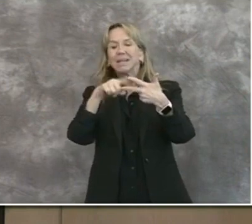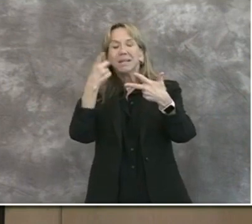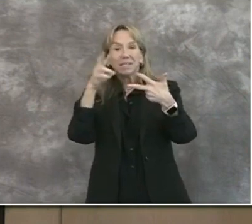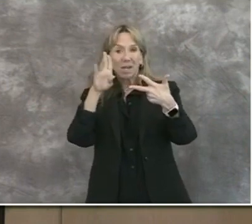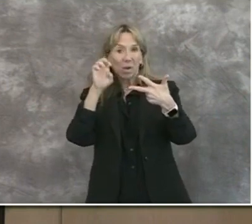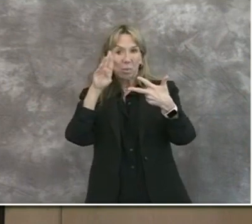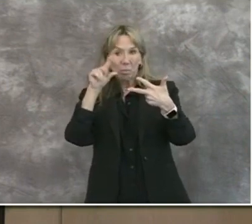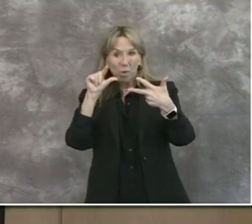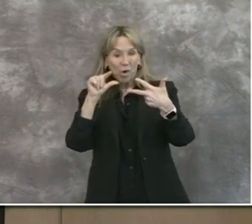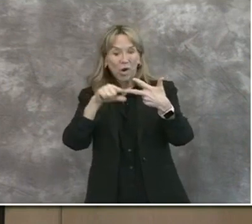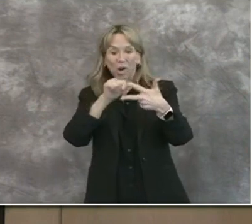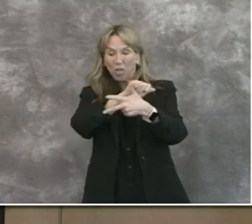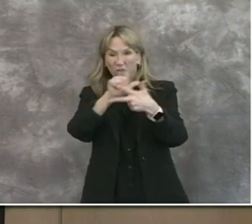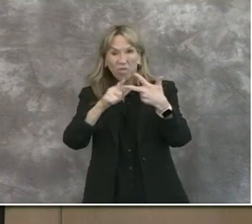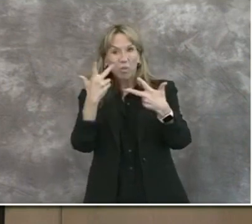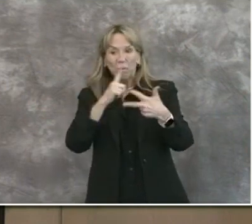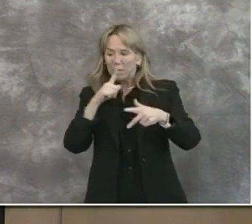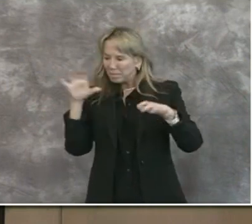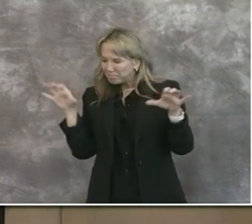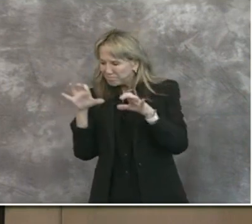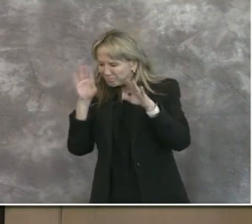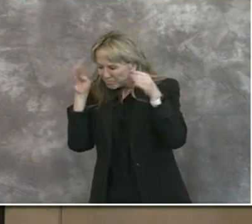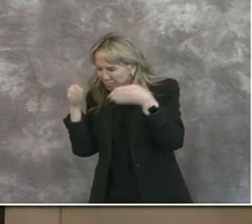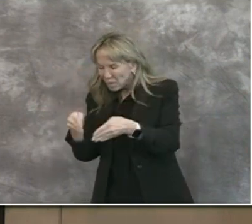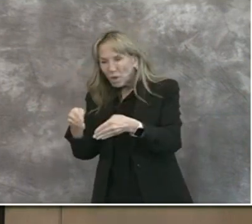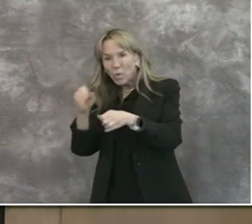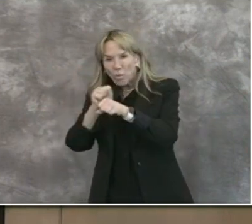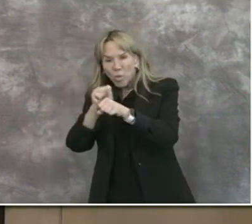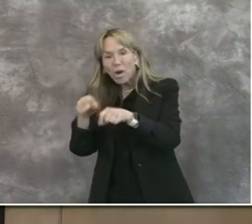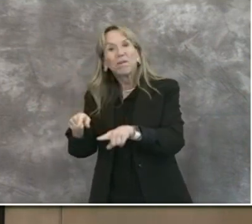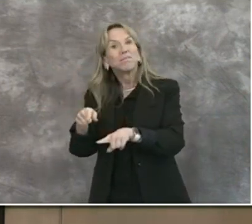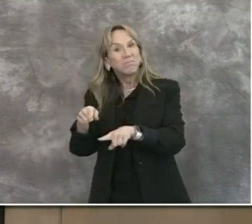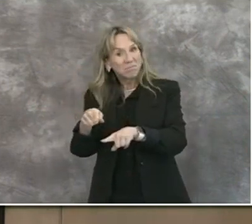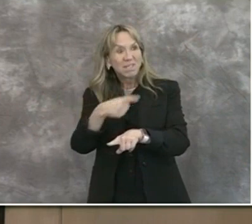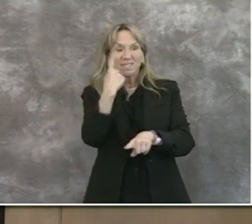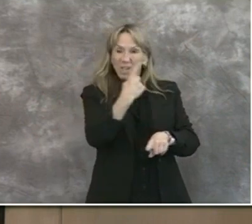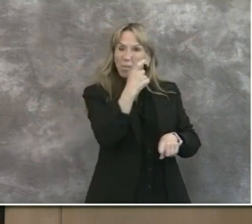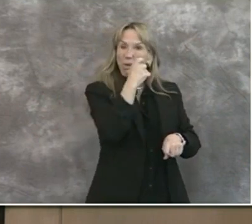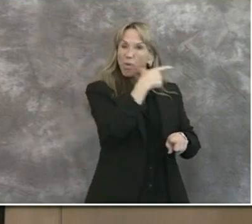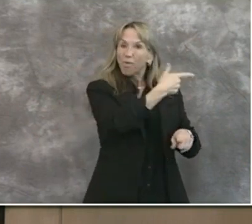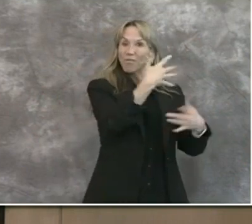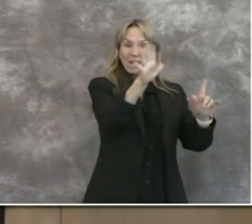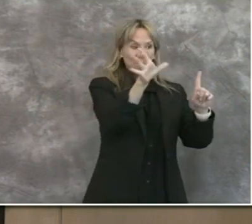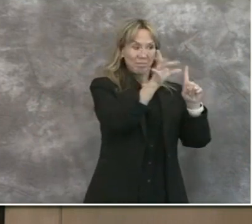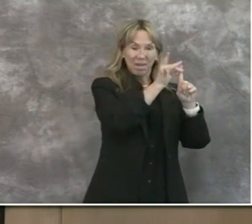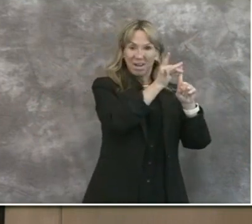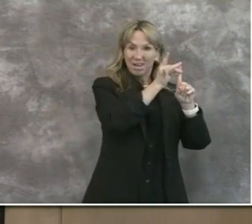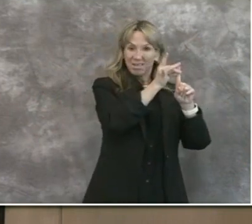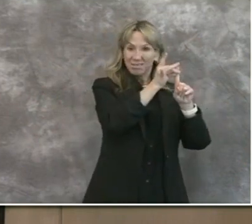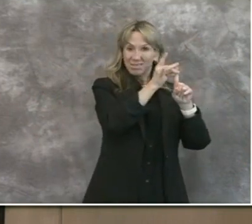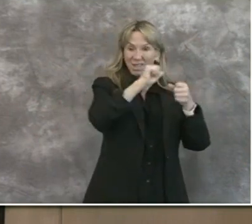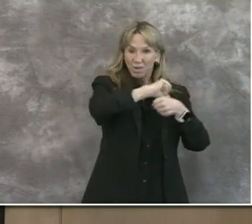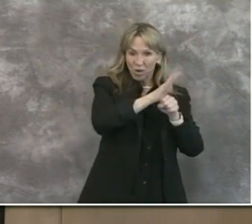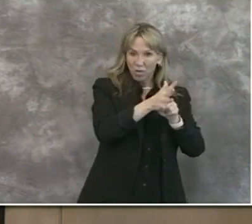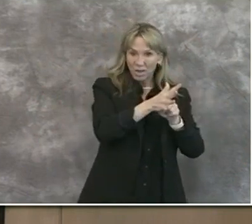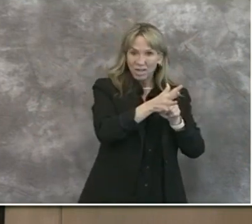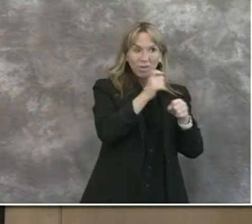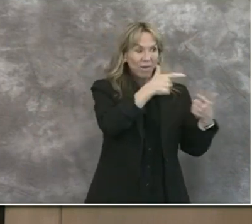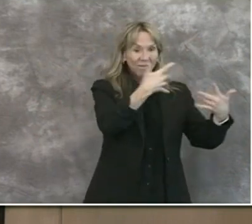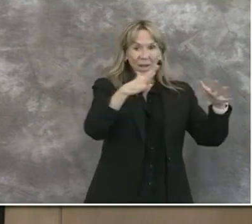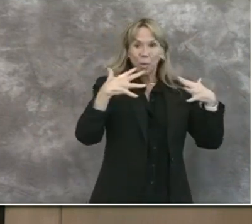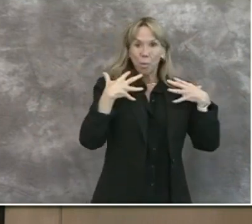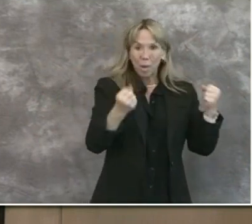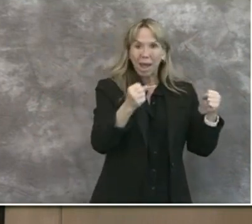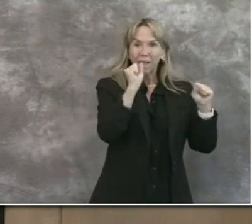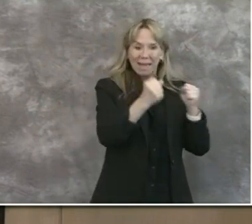project that essentially can take the blood from anyone who has tested positive and recovered and utilize the antibodies created within their system